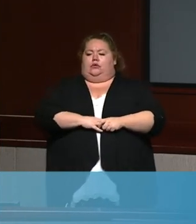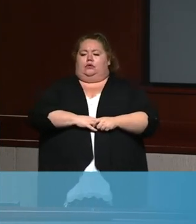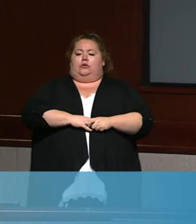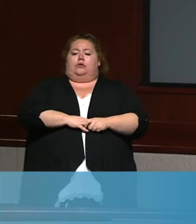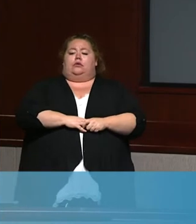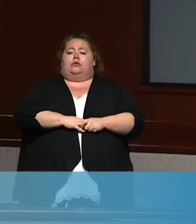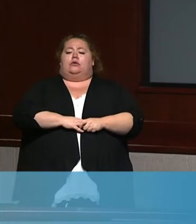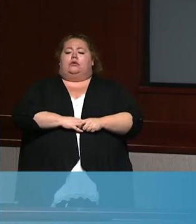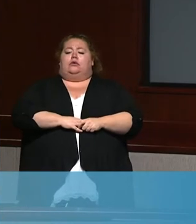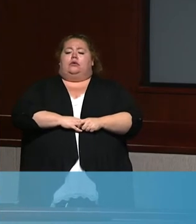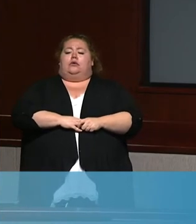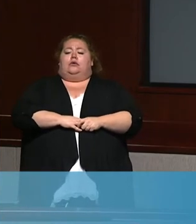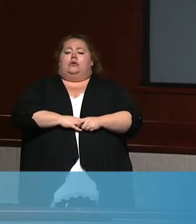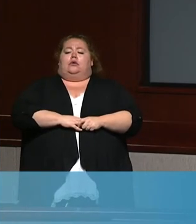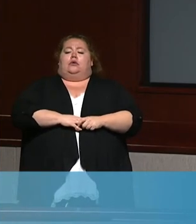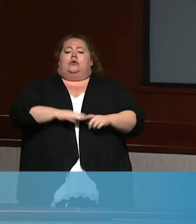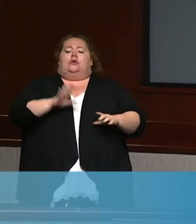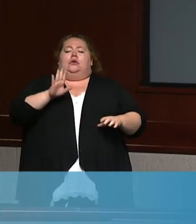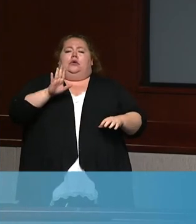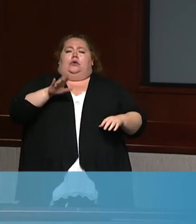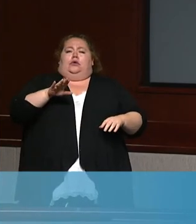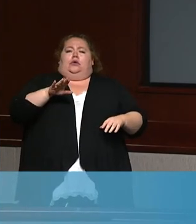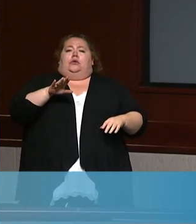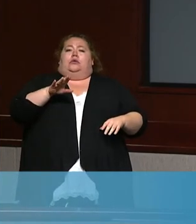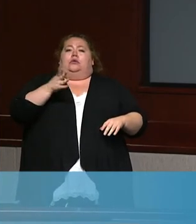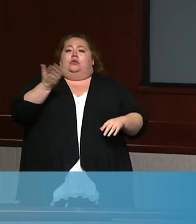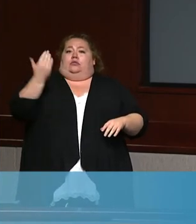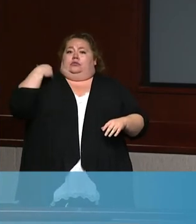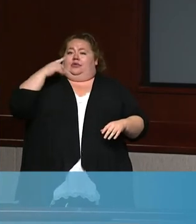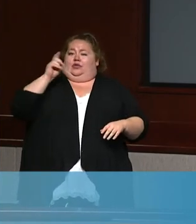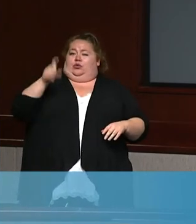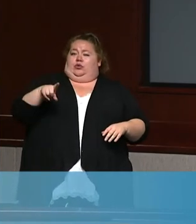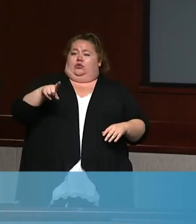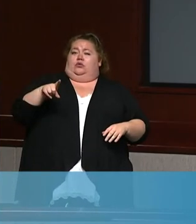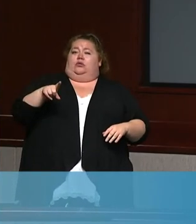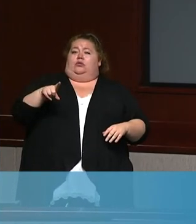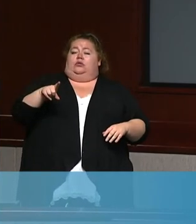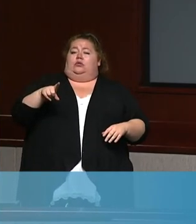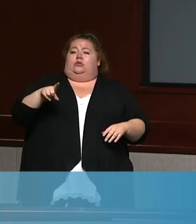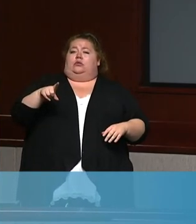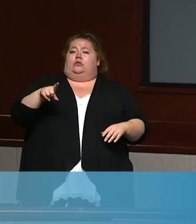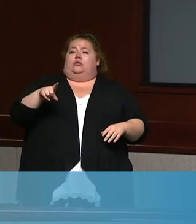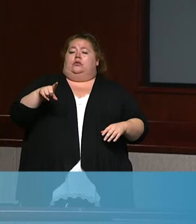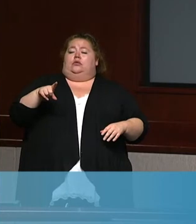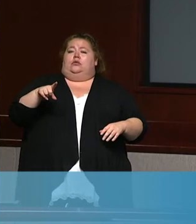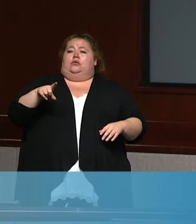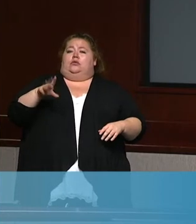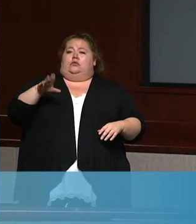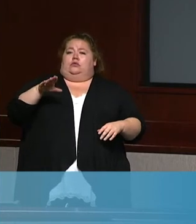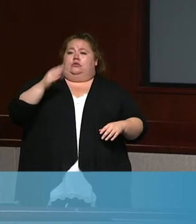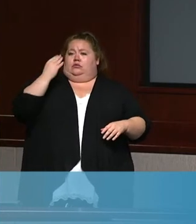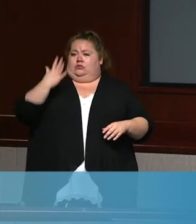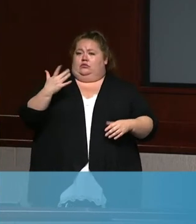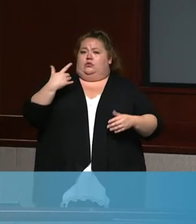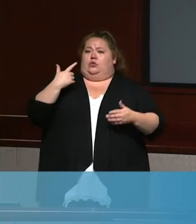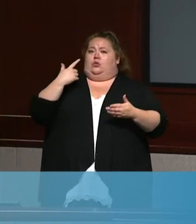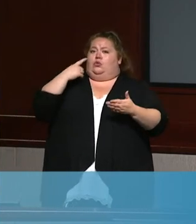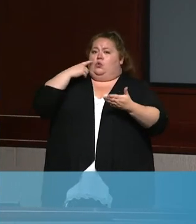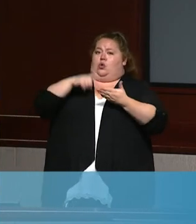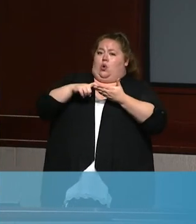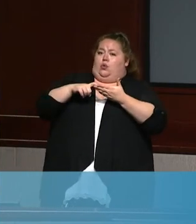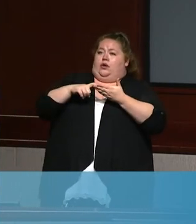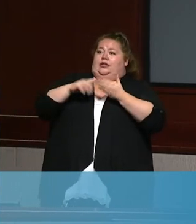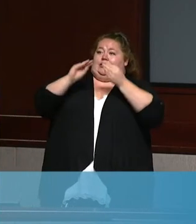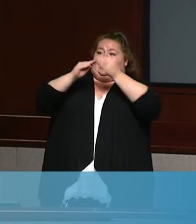make reference to the previous question, we are, we are noticing a downward trend on the